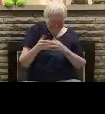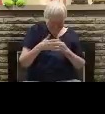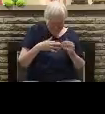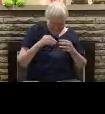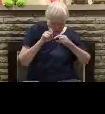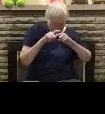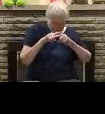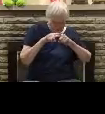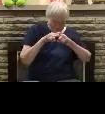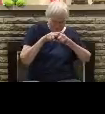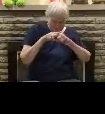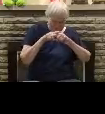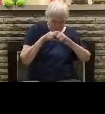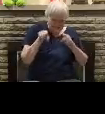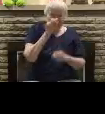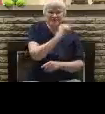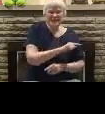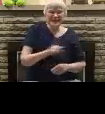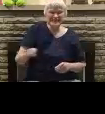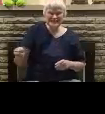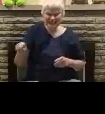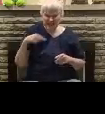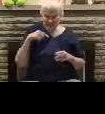But they're without natural affection.